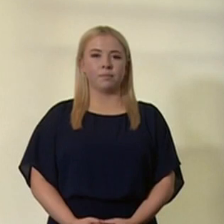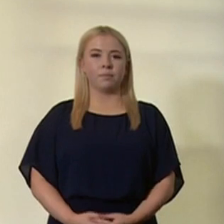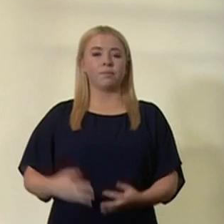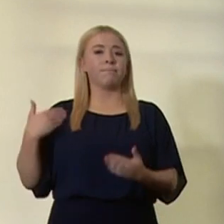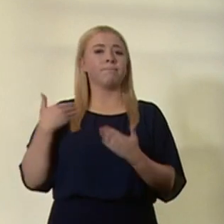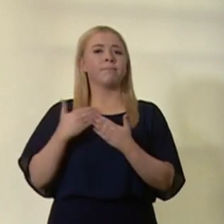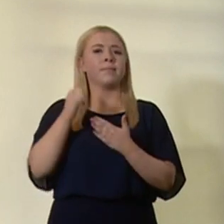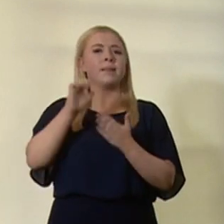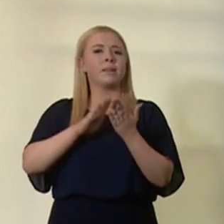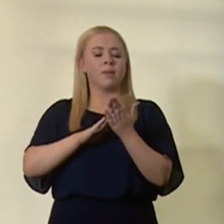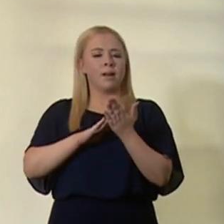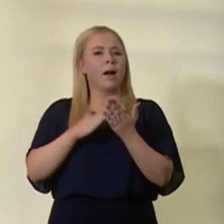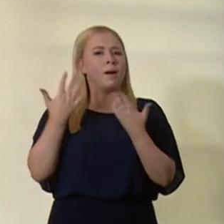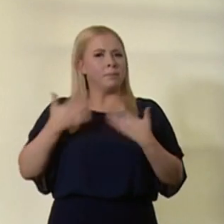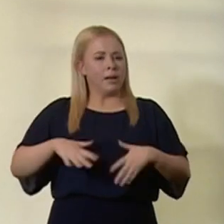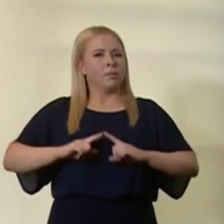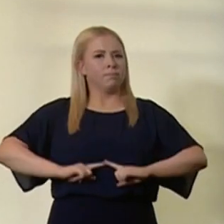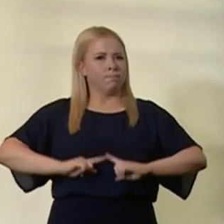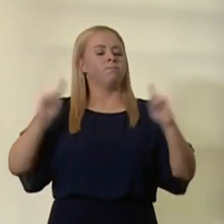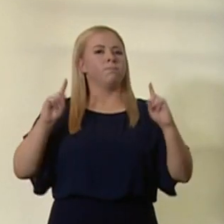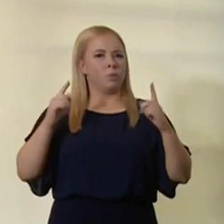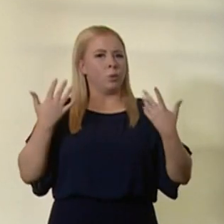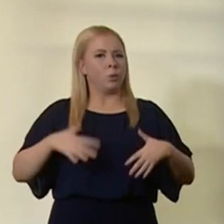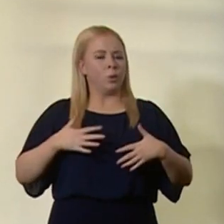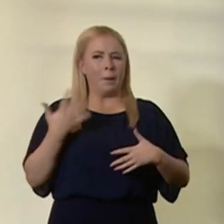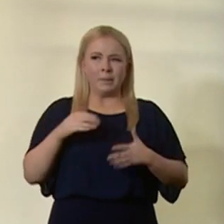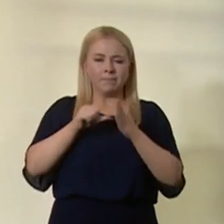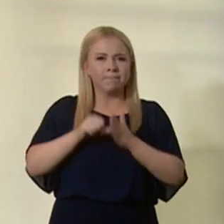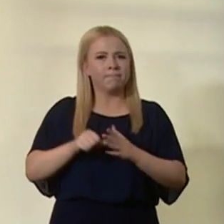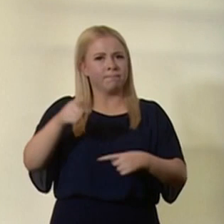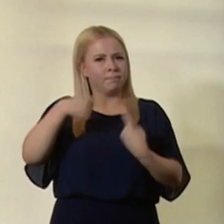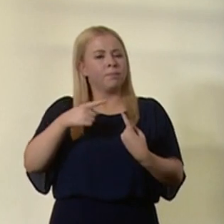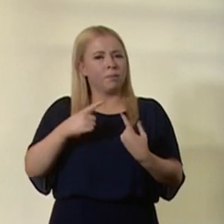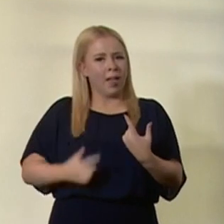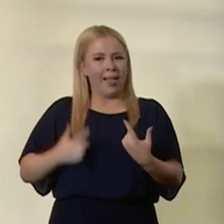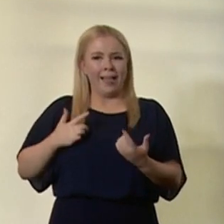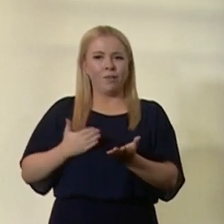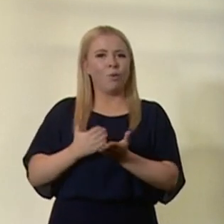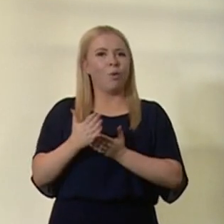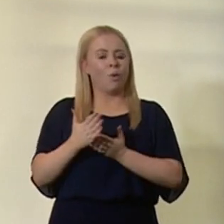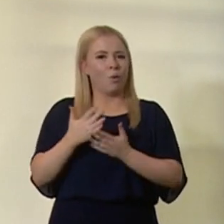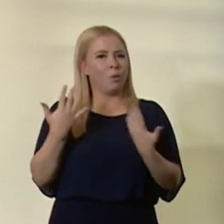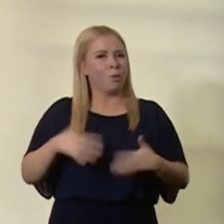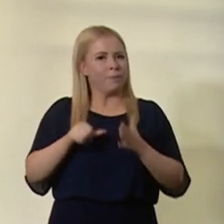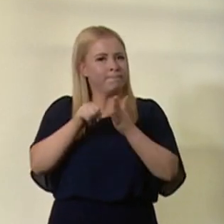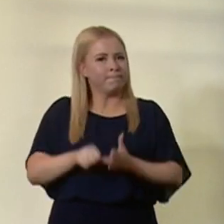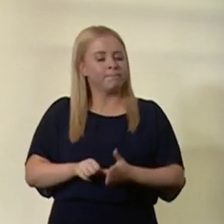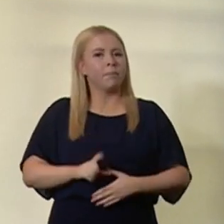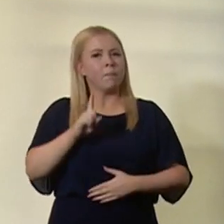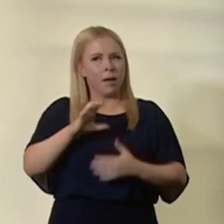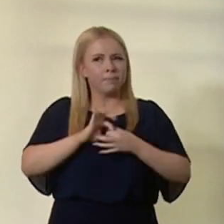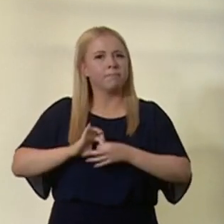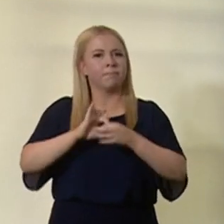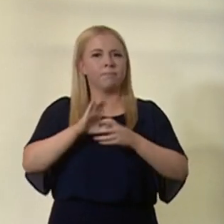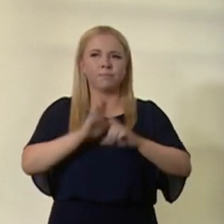The last six months have been unprecedented. They've been the hardest many of us have ever lived through. But through our